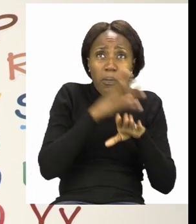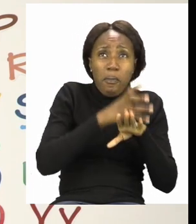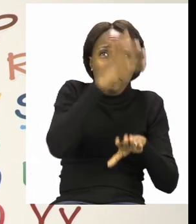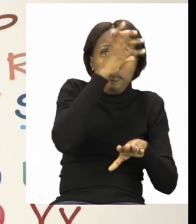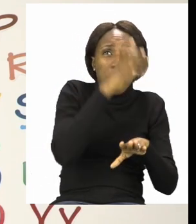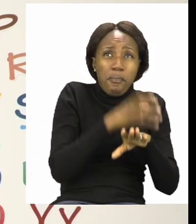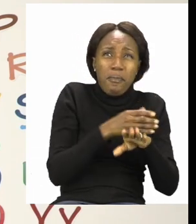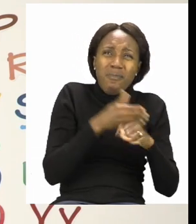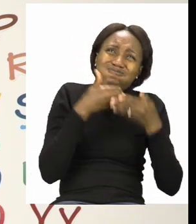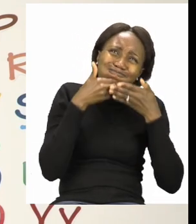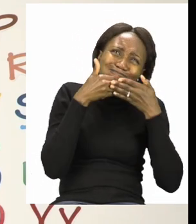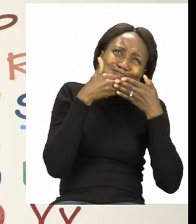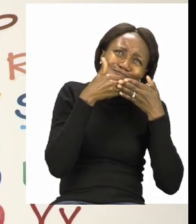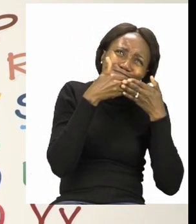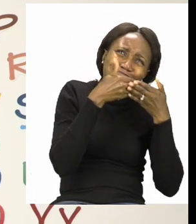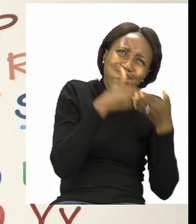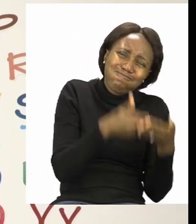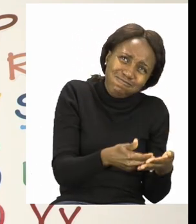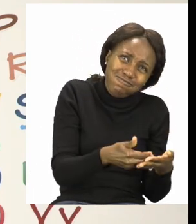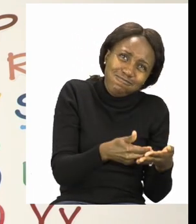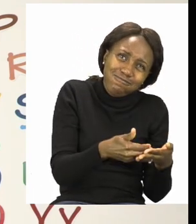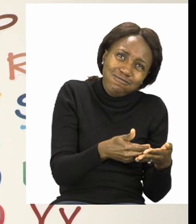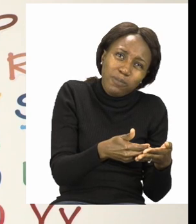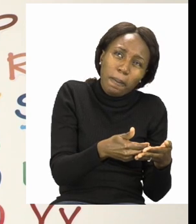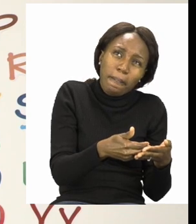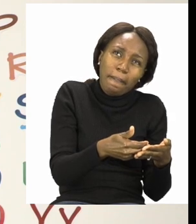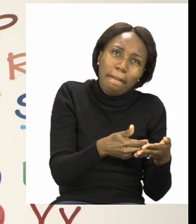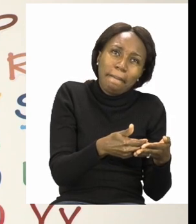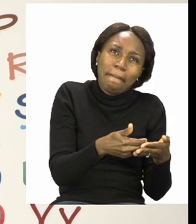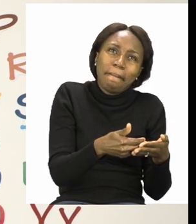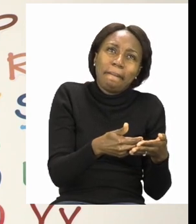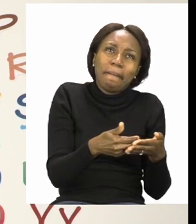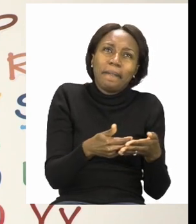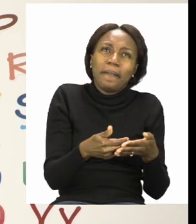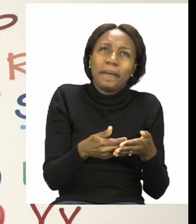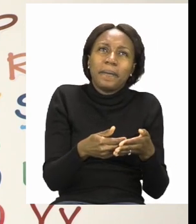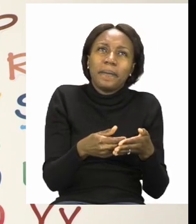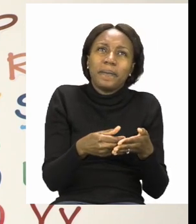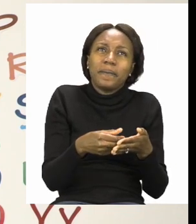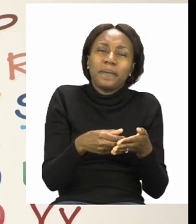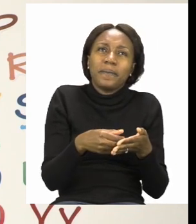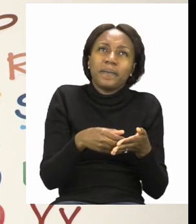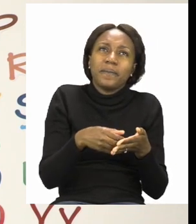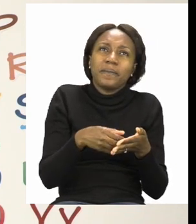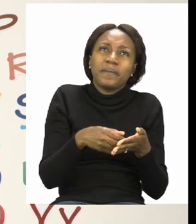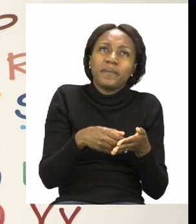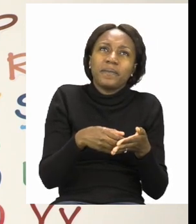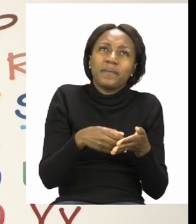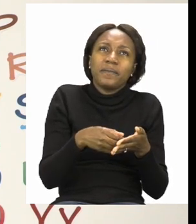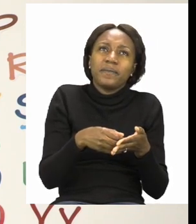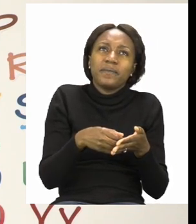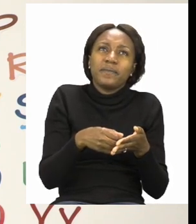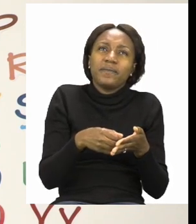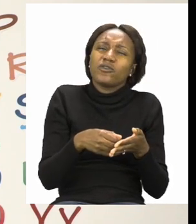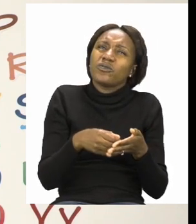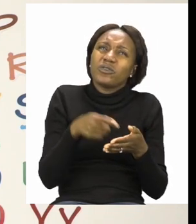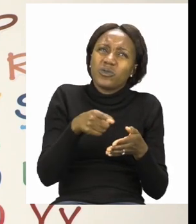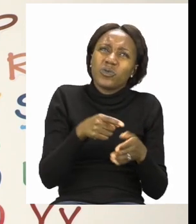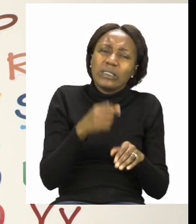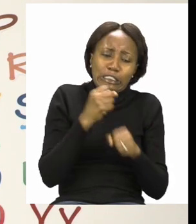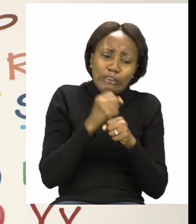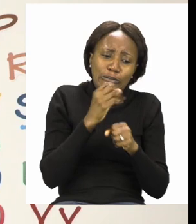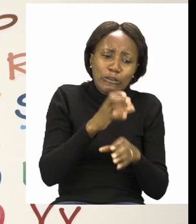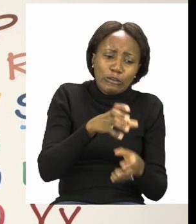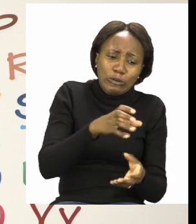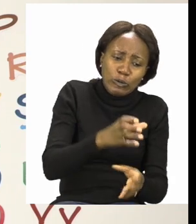is the heaviest one to lift up. So remember, the heaviest means it's the hardest one to